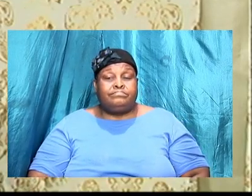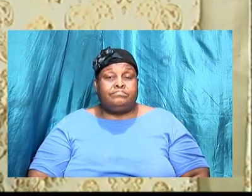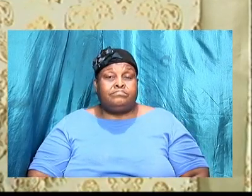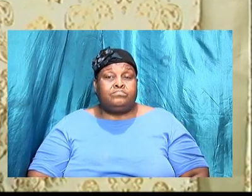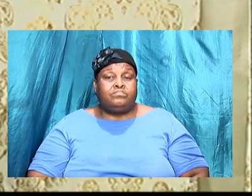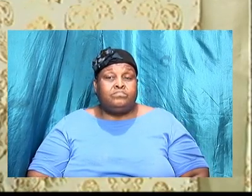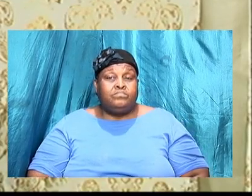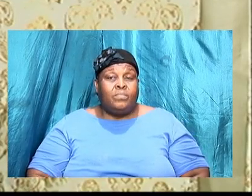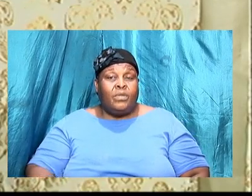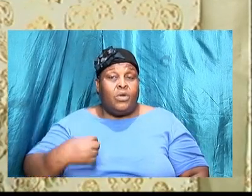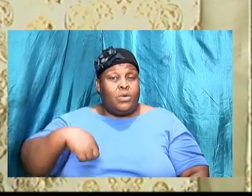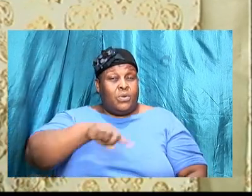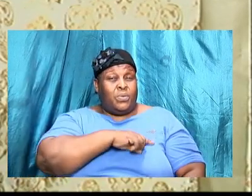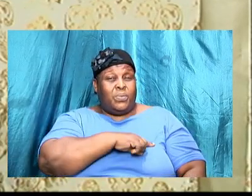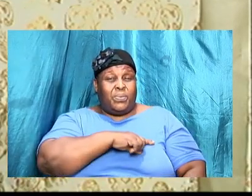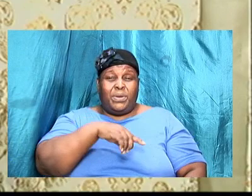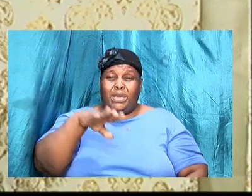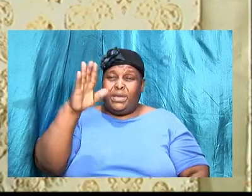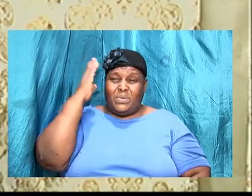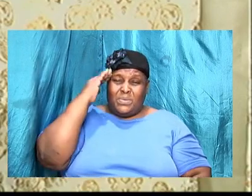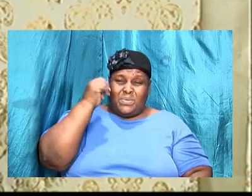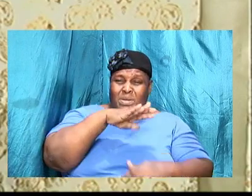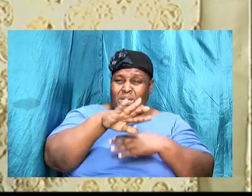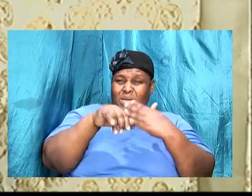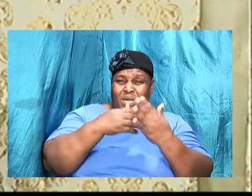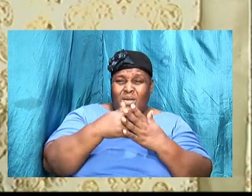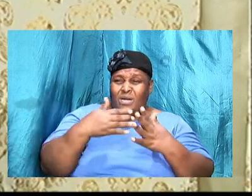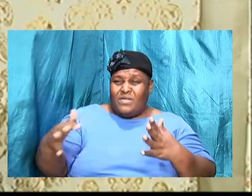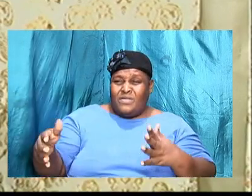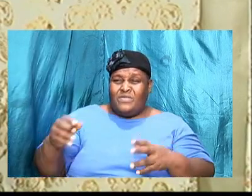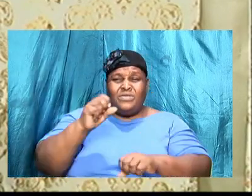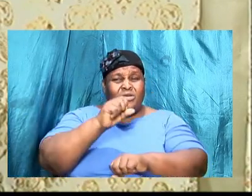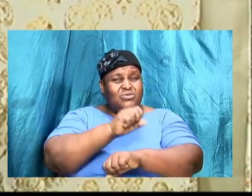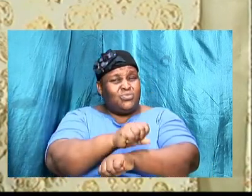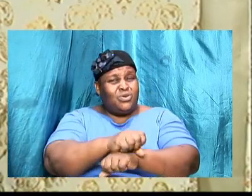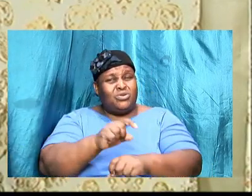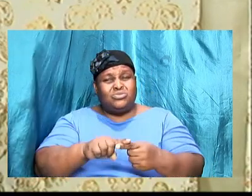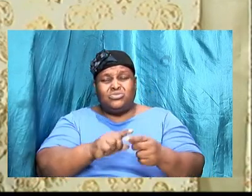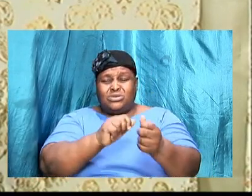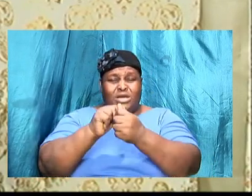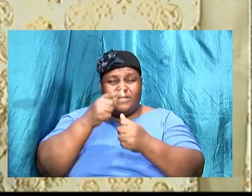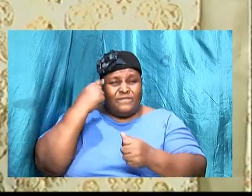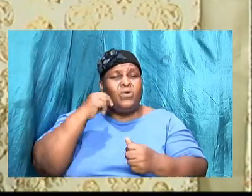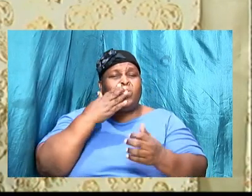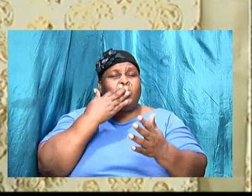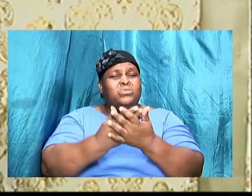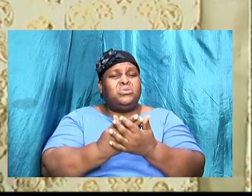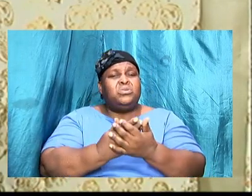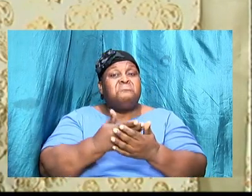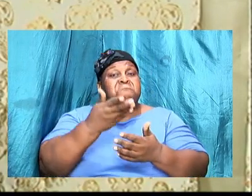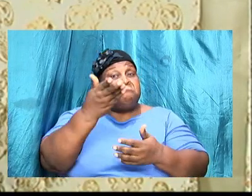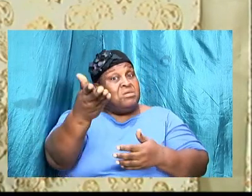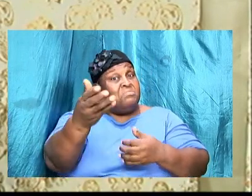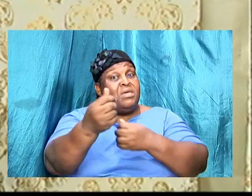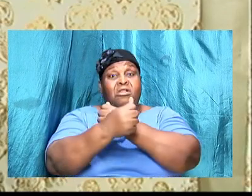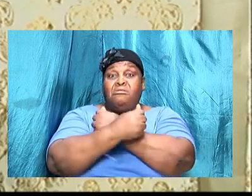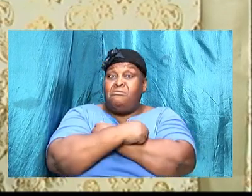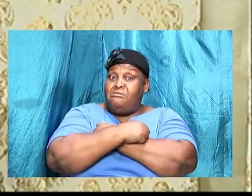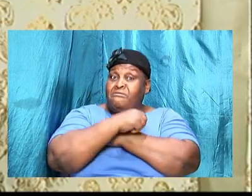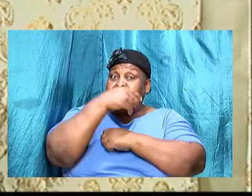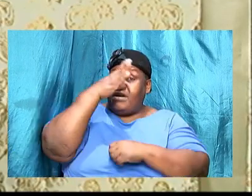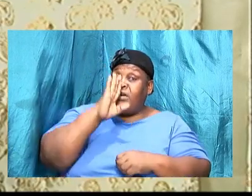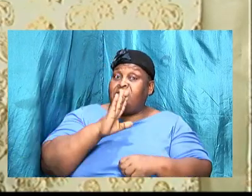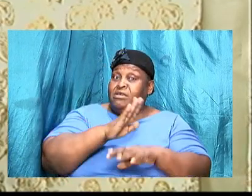And we know that all things work together for good to them that love God, to them who are the